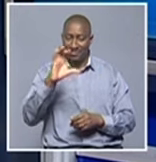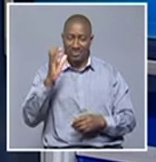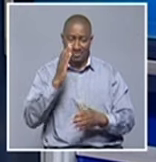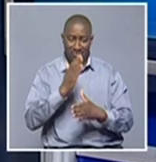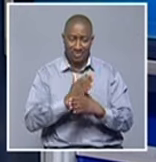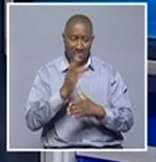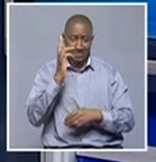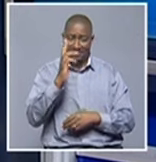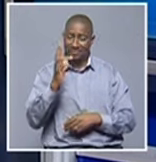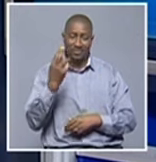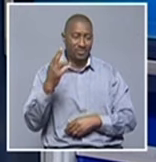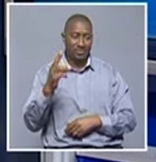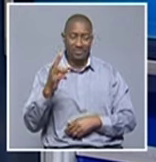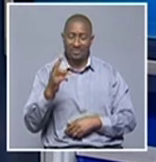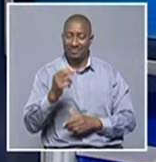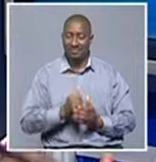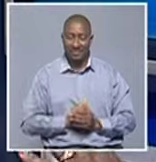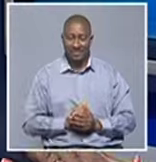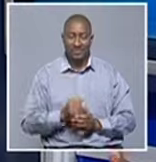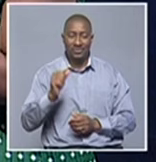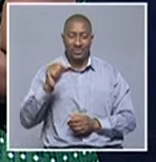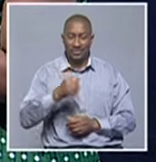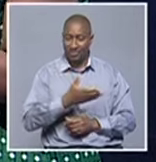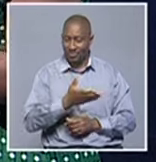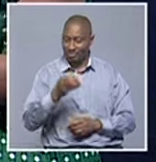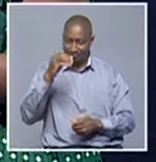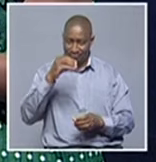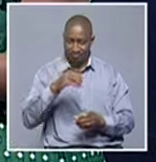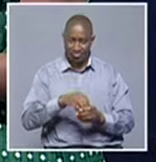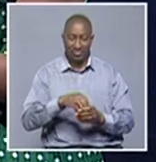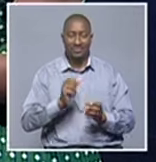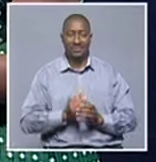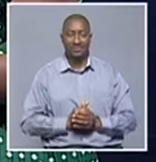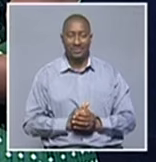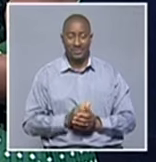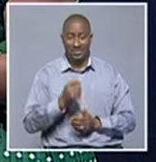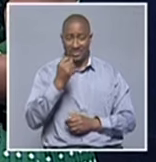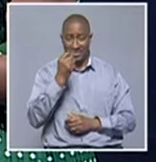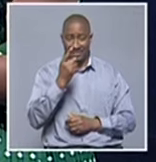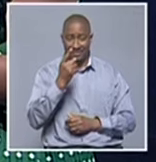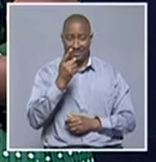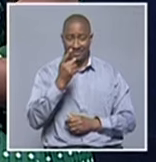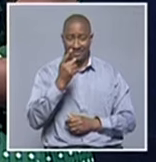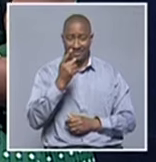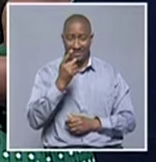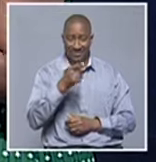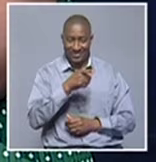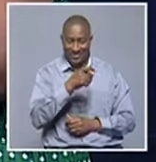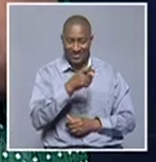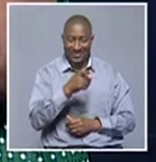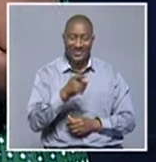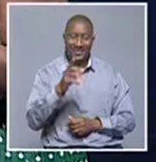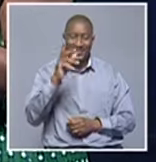three different regions absolutely so yes it's just not nbc employees i mean i understood you're going to do what the five kilometers so you walk around